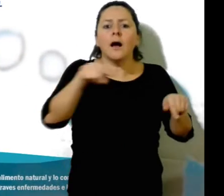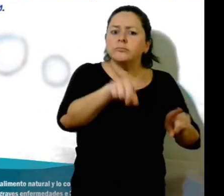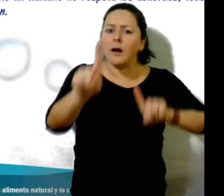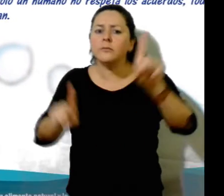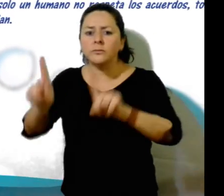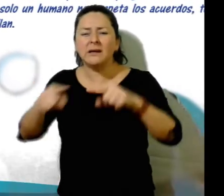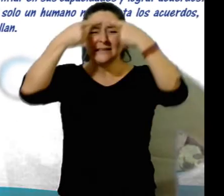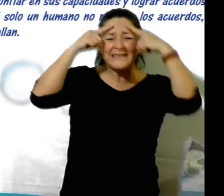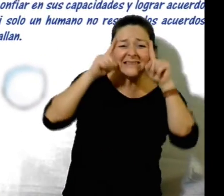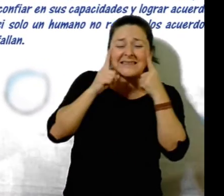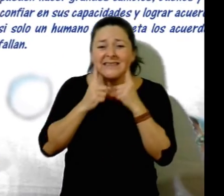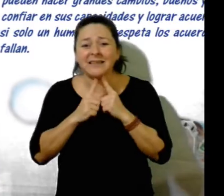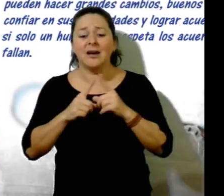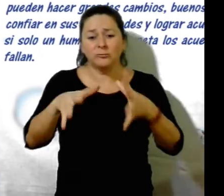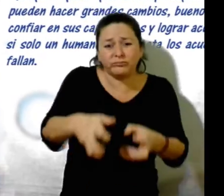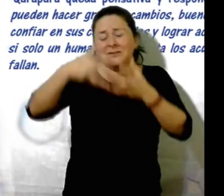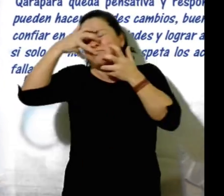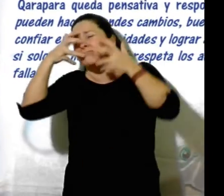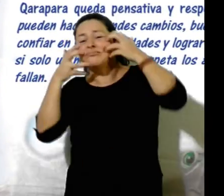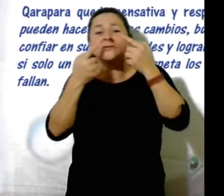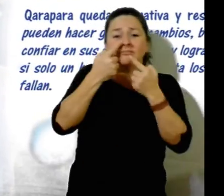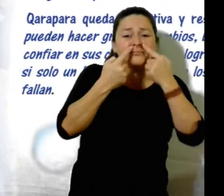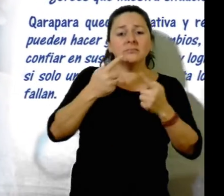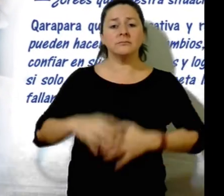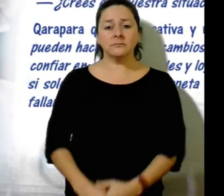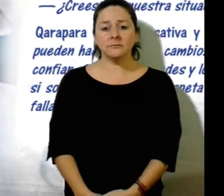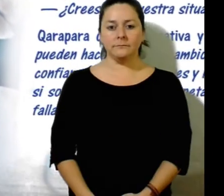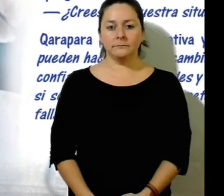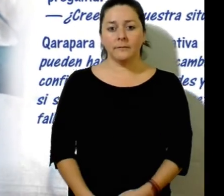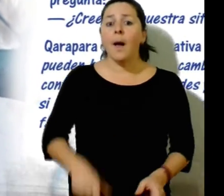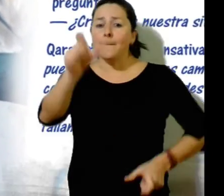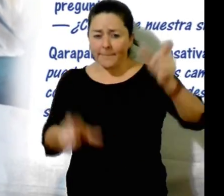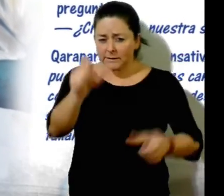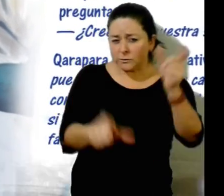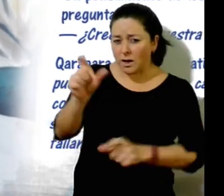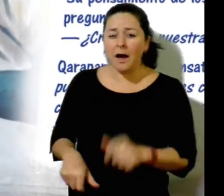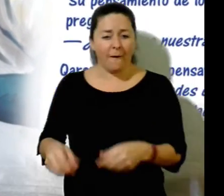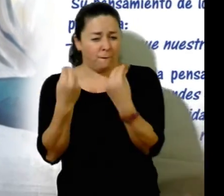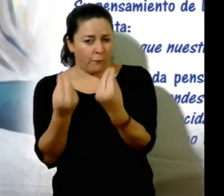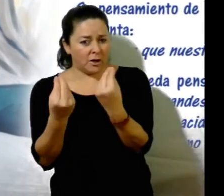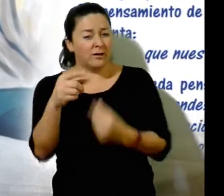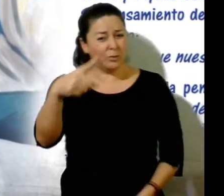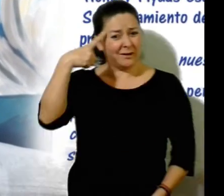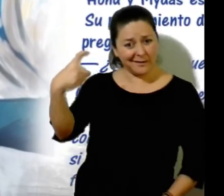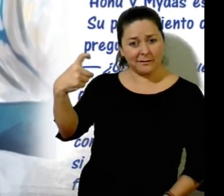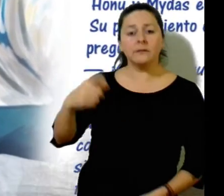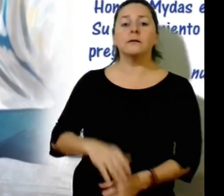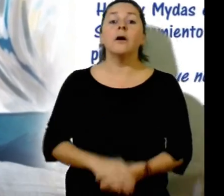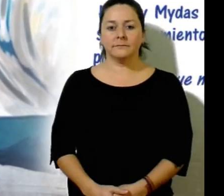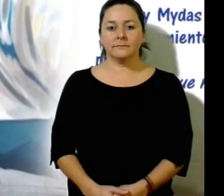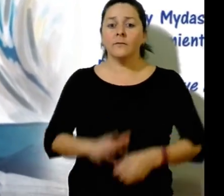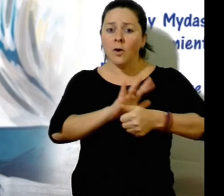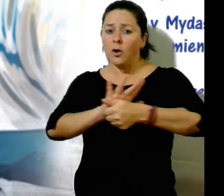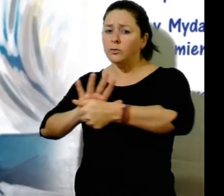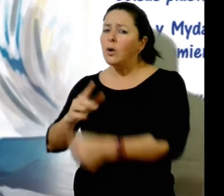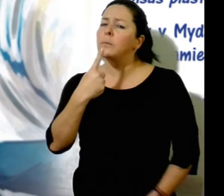the humans. Like me, there were sea lions and birds, some wounded by boats, others orphaned or injured by the plastic. Do you